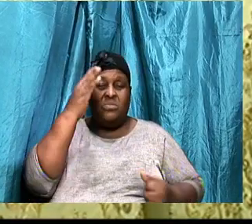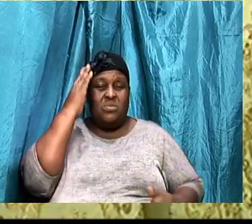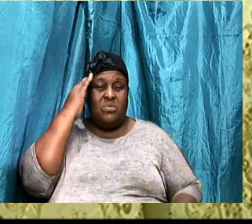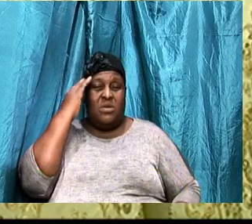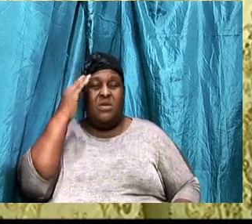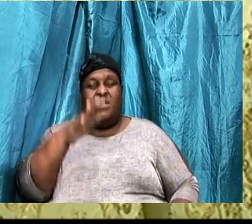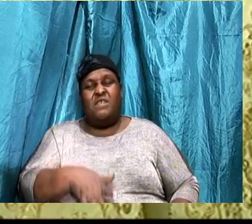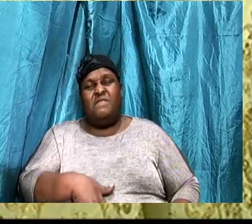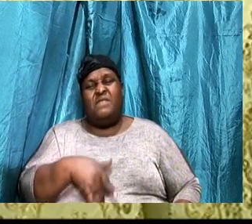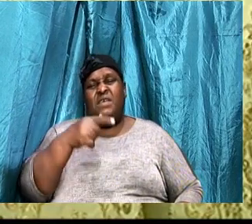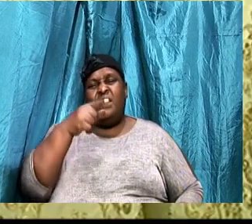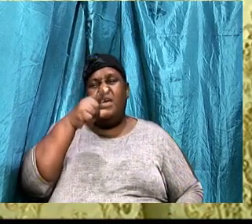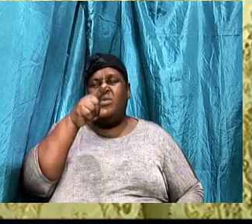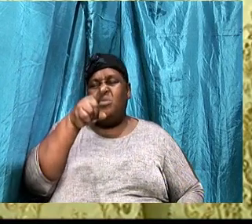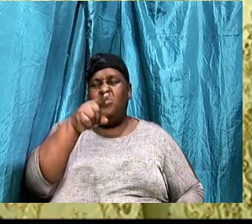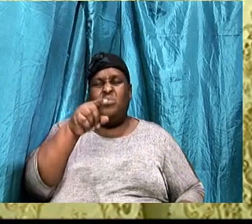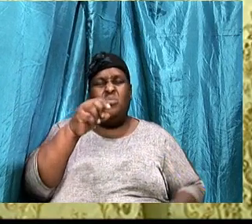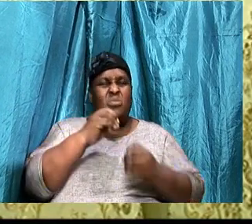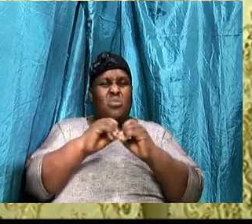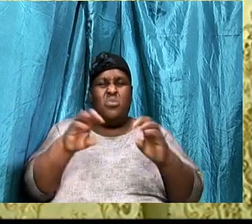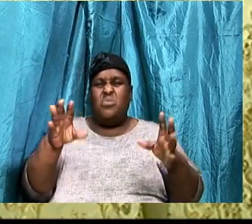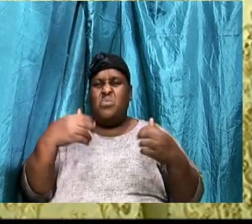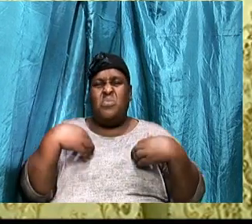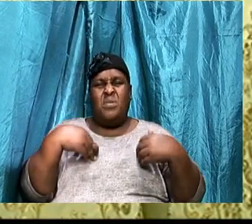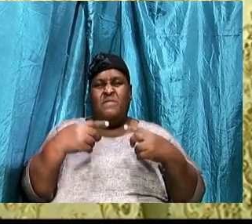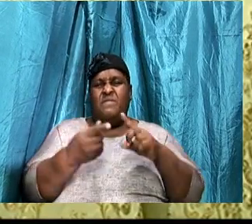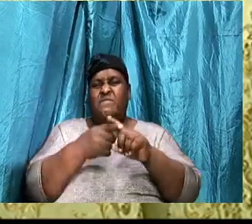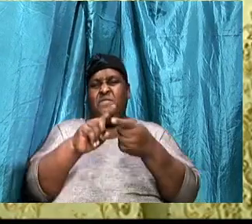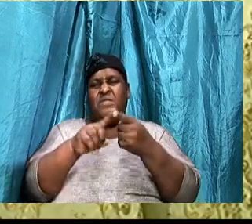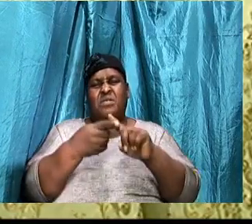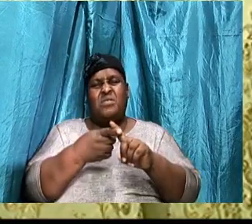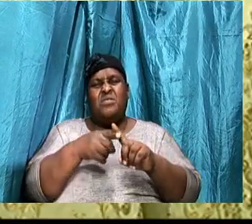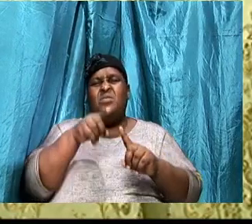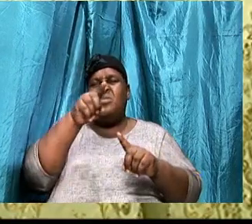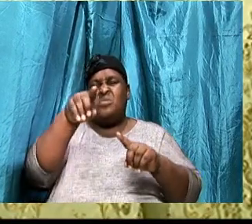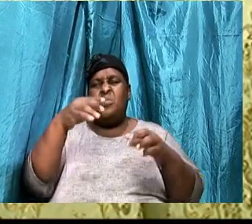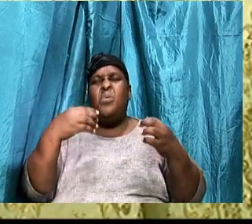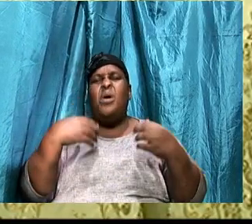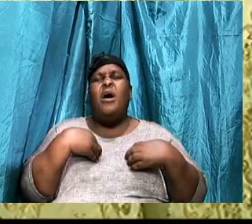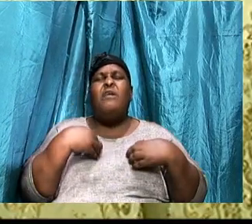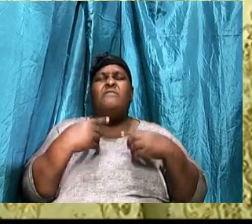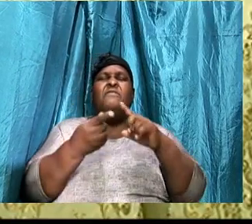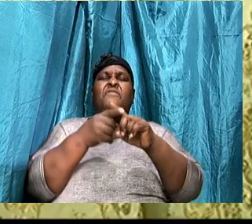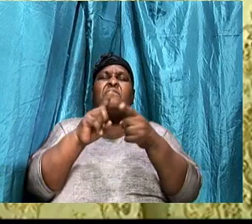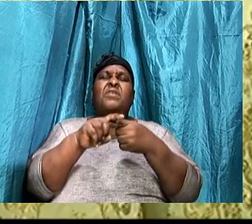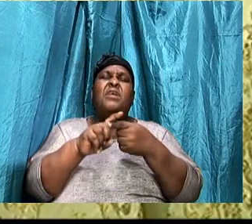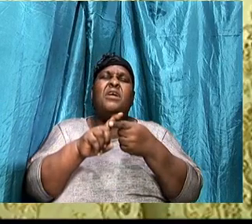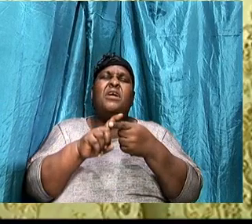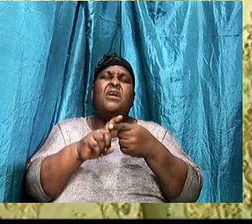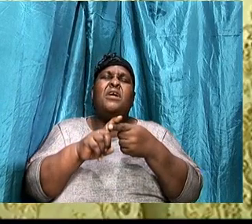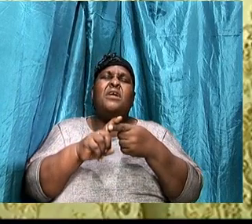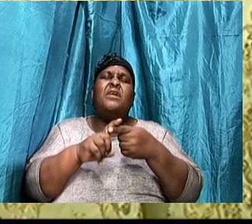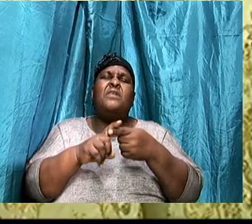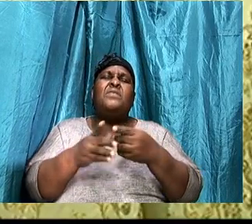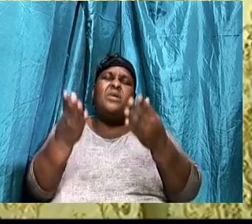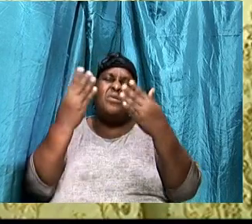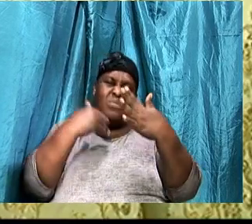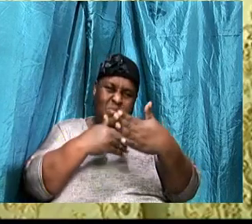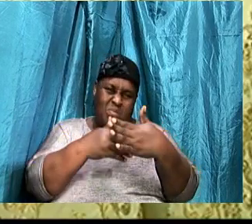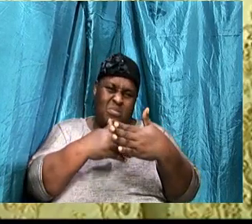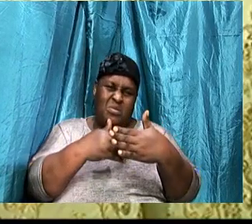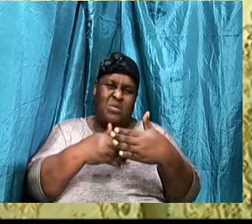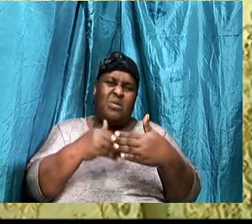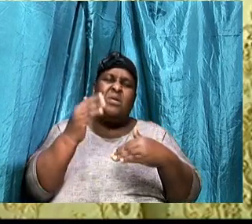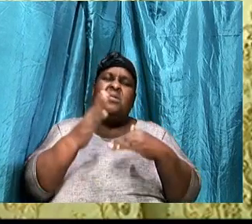you do not have a friend, I want you to know that you have a friend that's taken closer than a brother. And this friend is